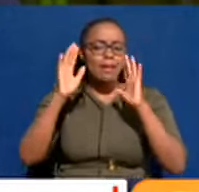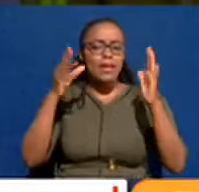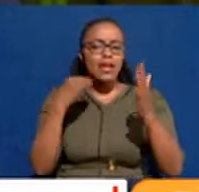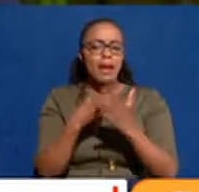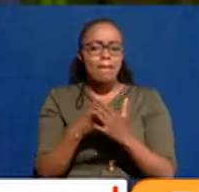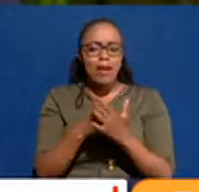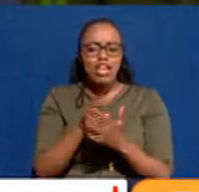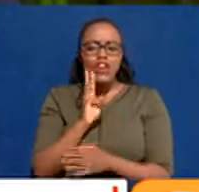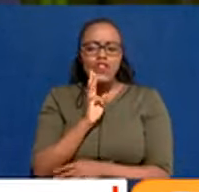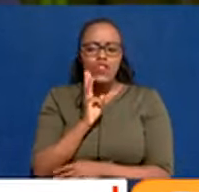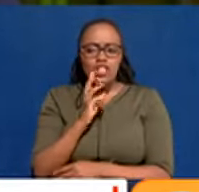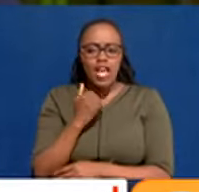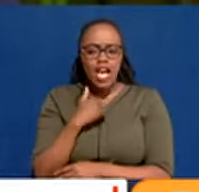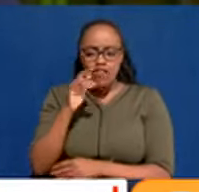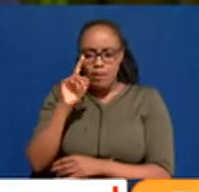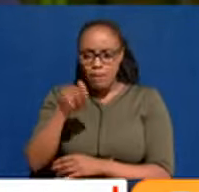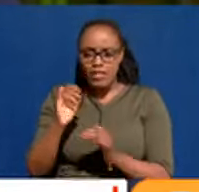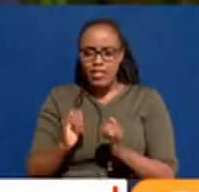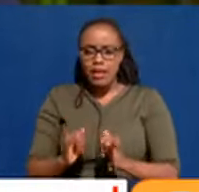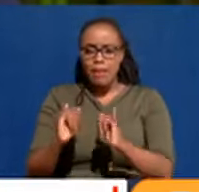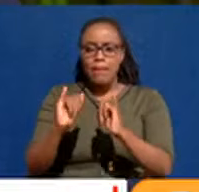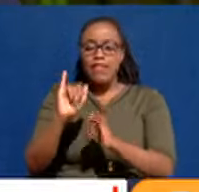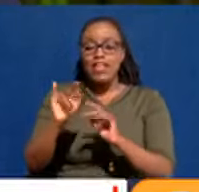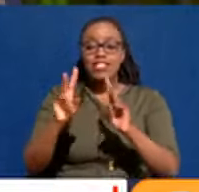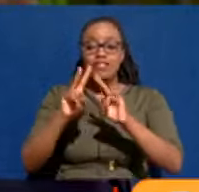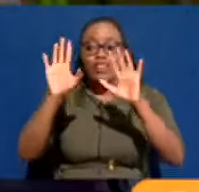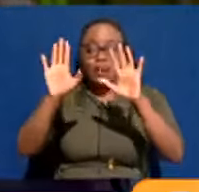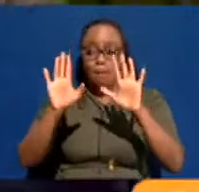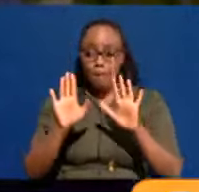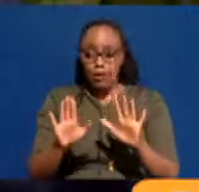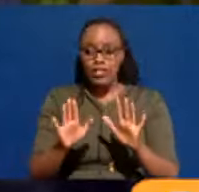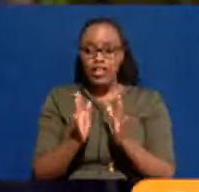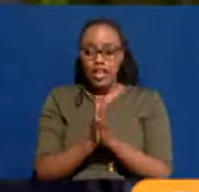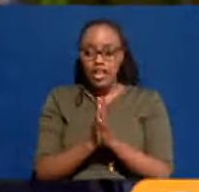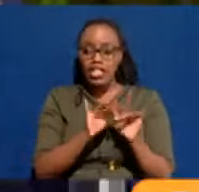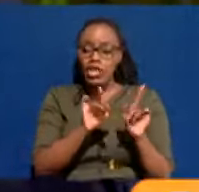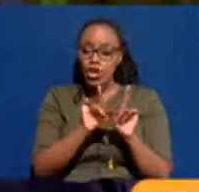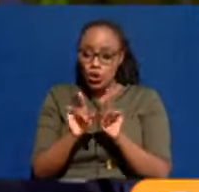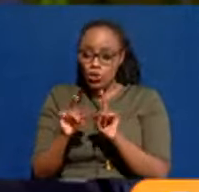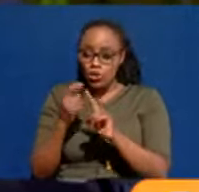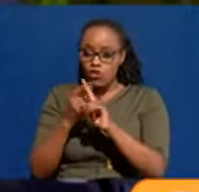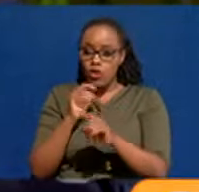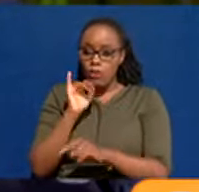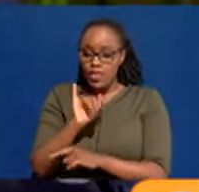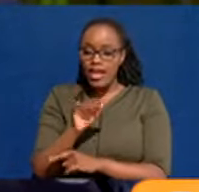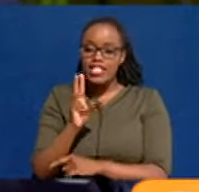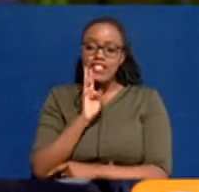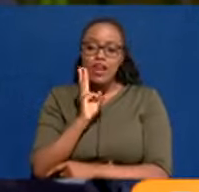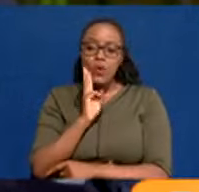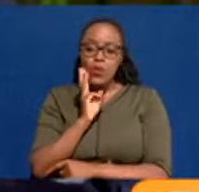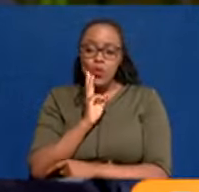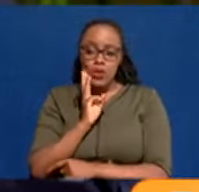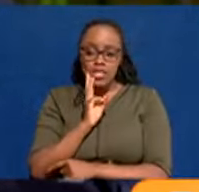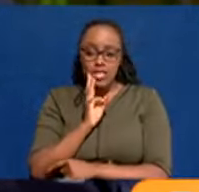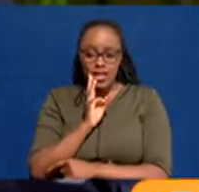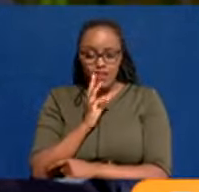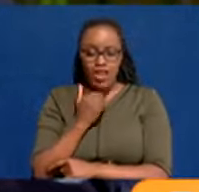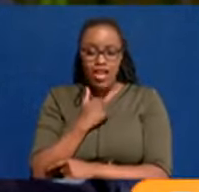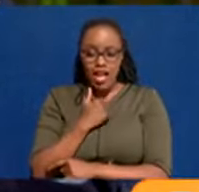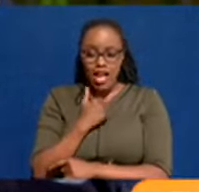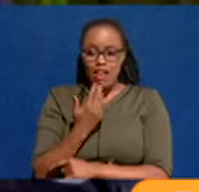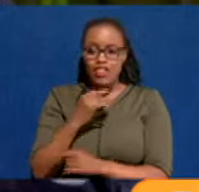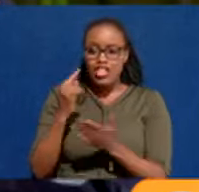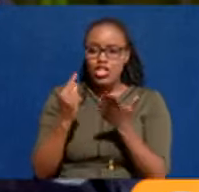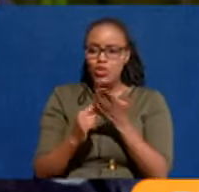definitely we have to enforce, and enforcement will be very important. I know people have compared our water non-revenue to countries like Uganda.